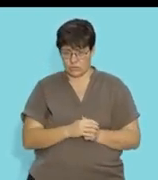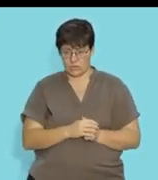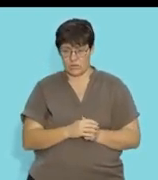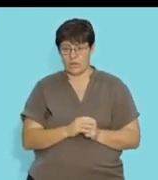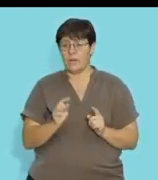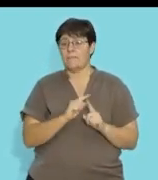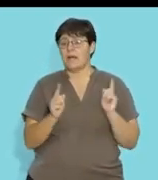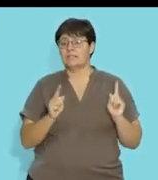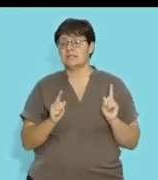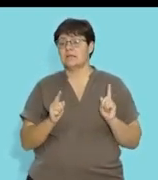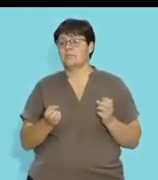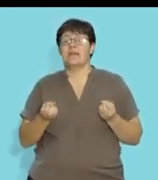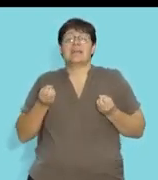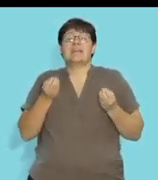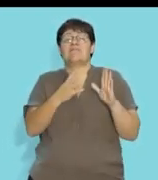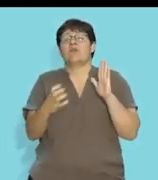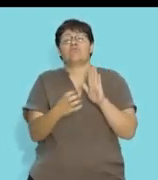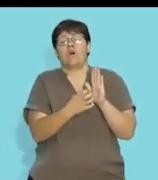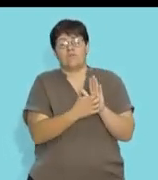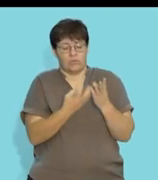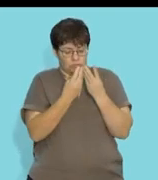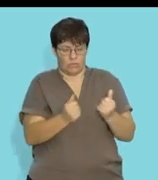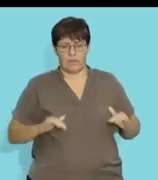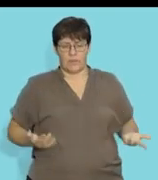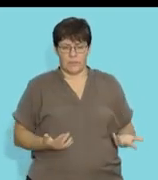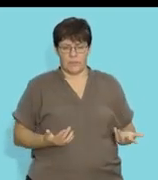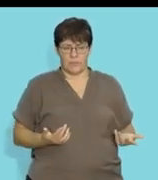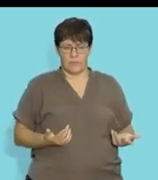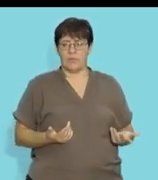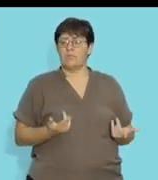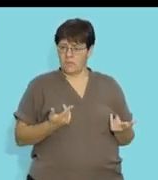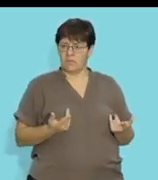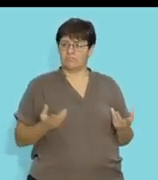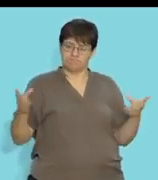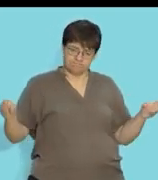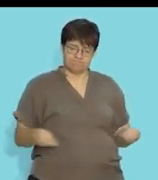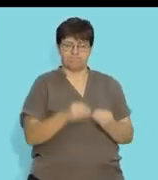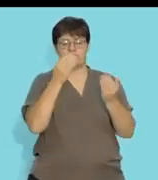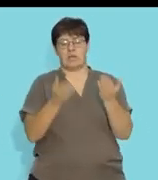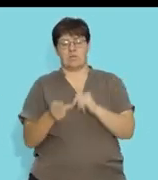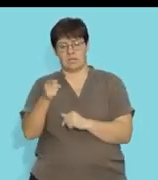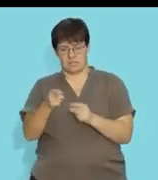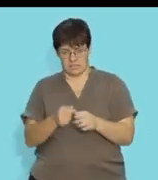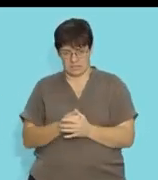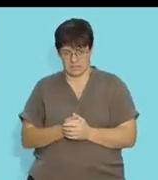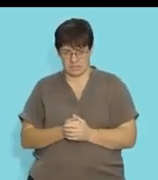point, right? But if I did not give you the graph, how would you solve those? You would quickly